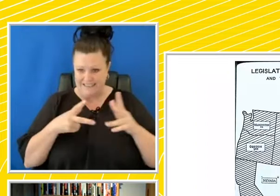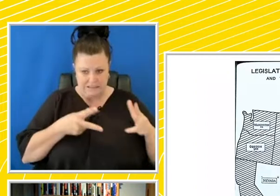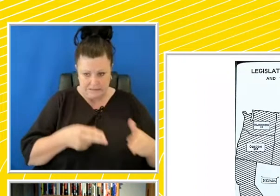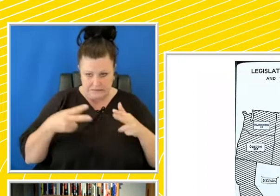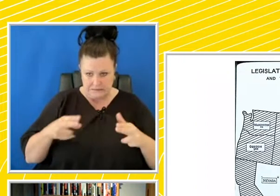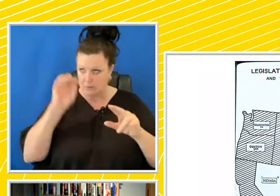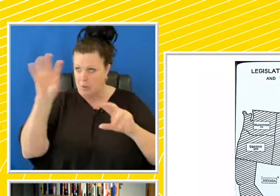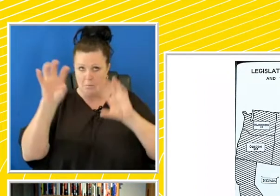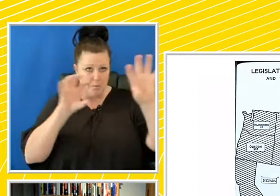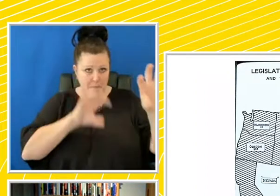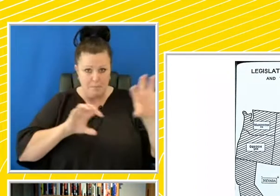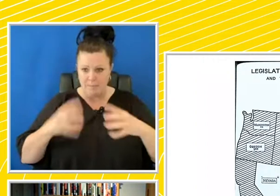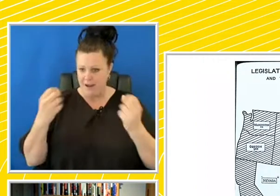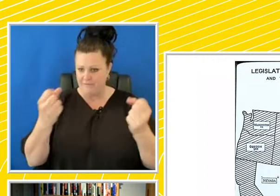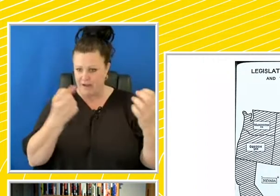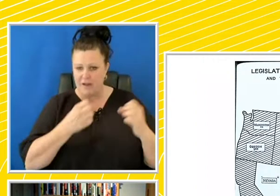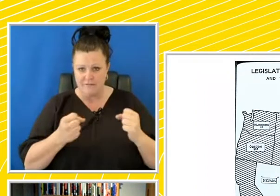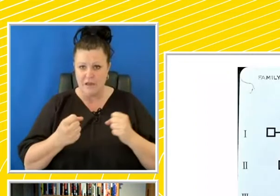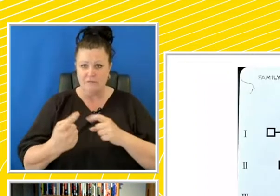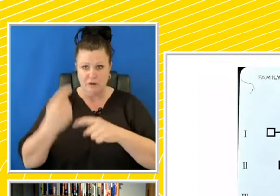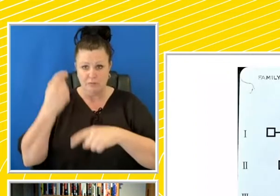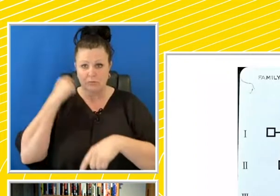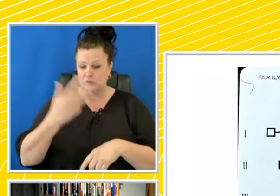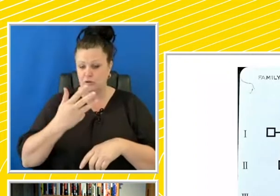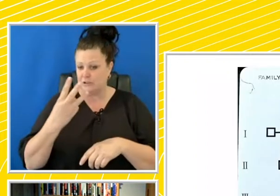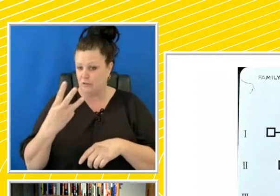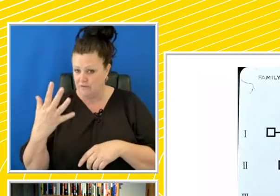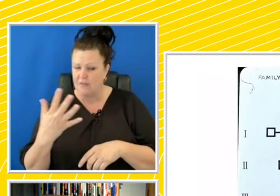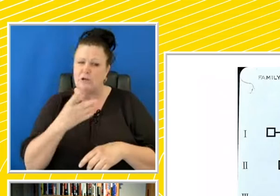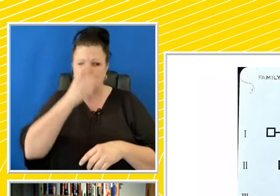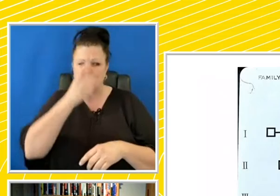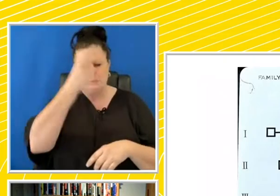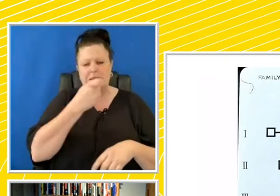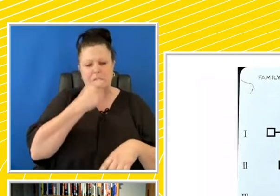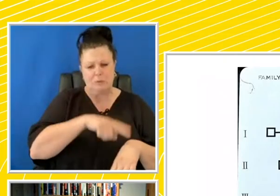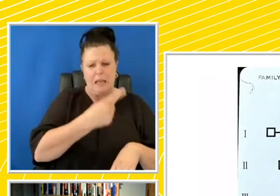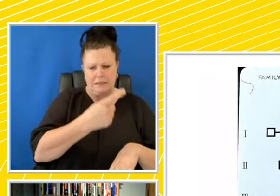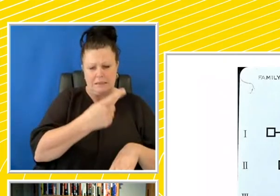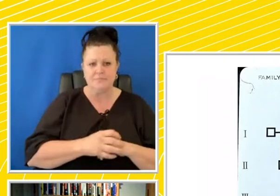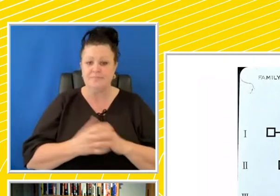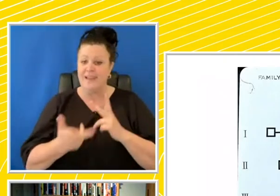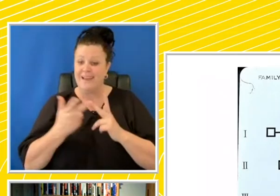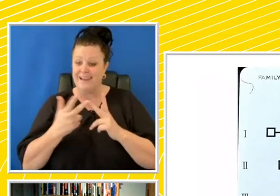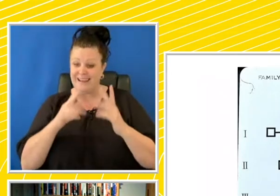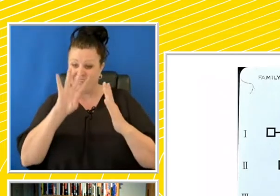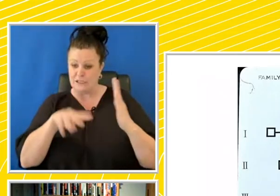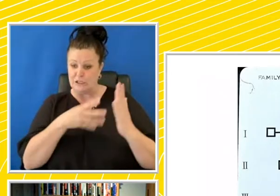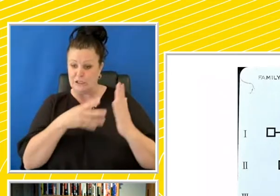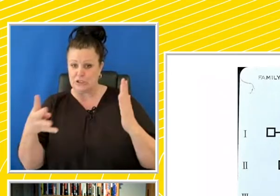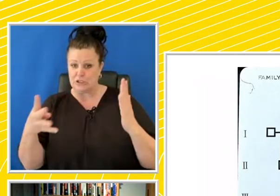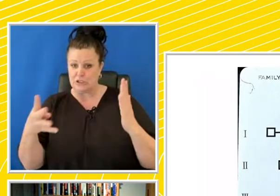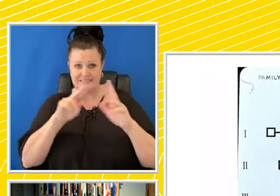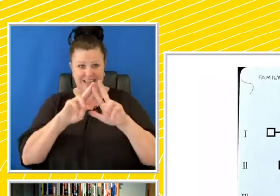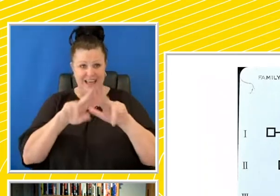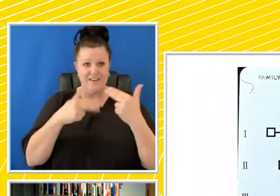1935. So the Germans were a little bit late. And another chart, family stock of a woman